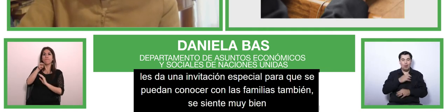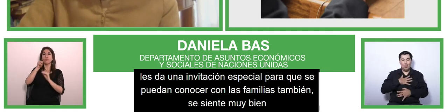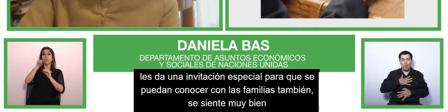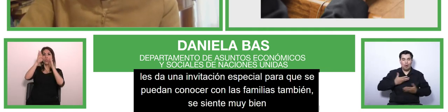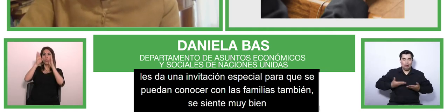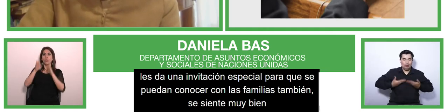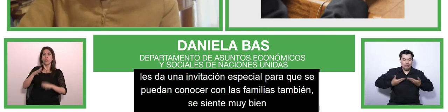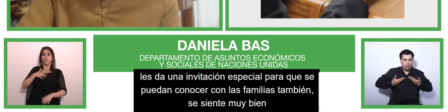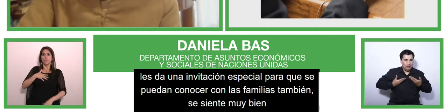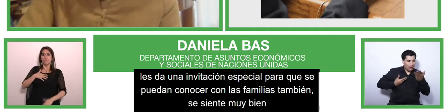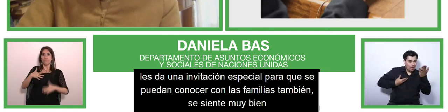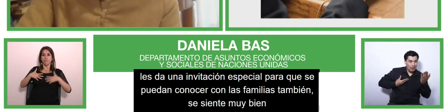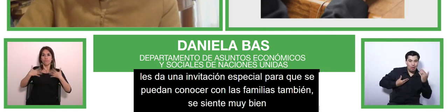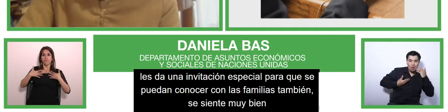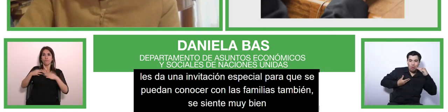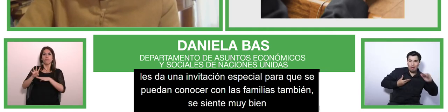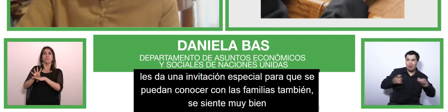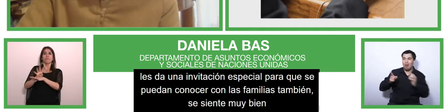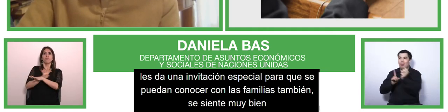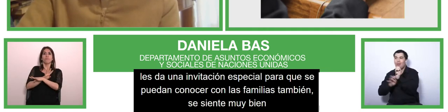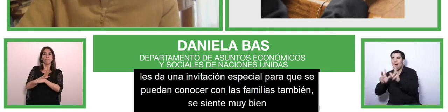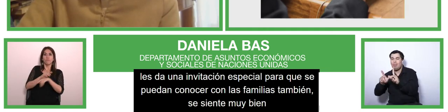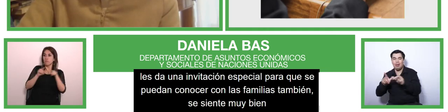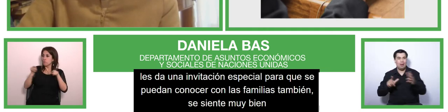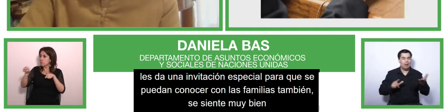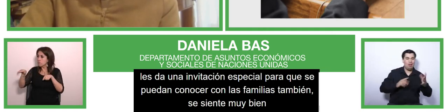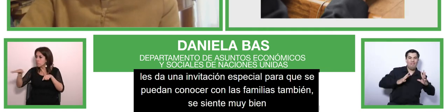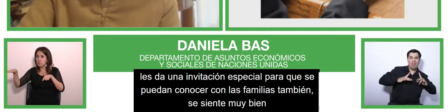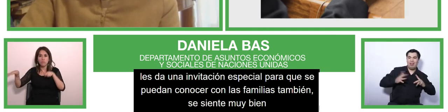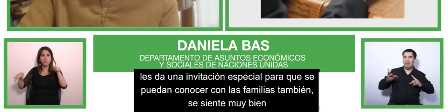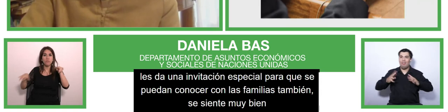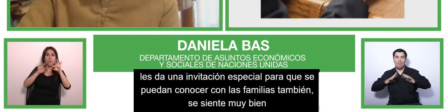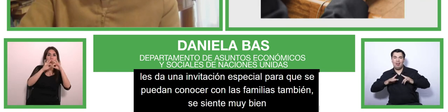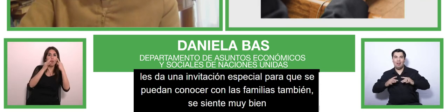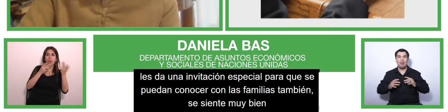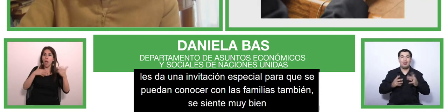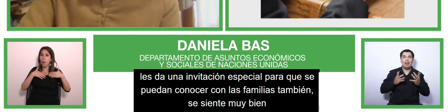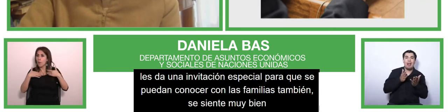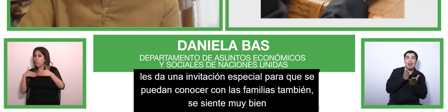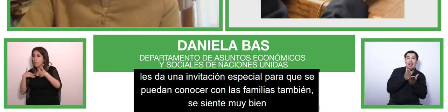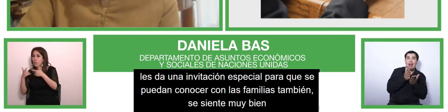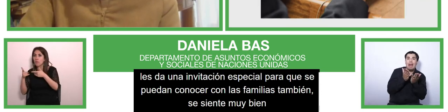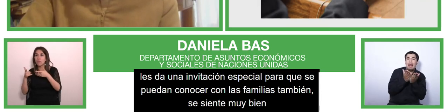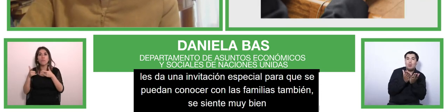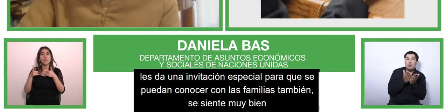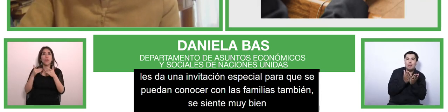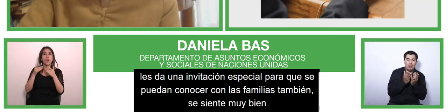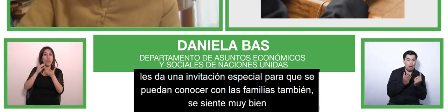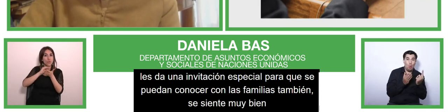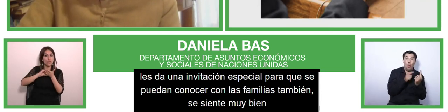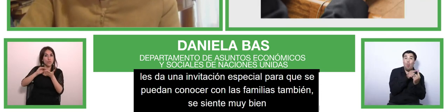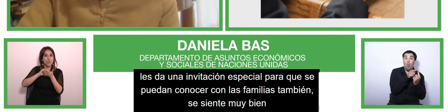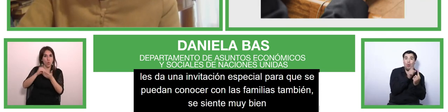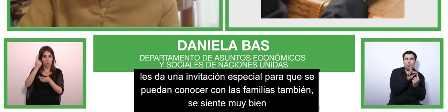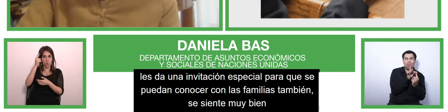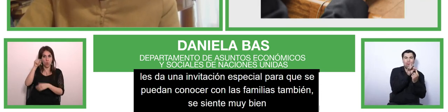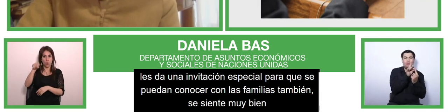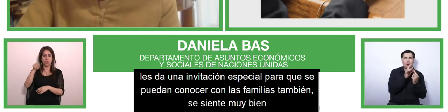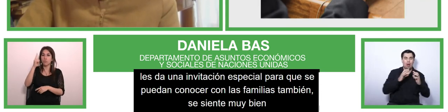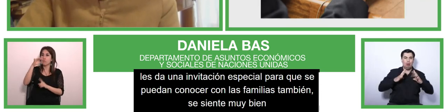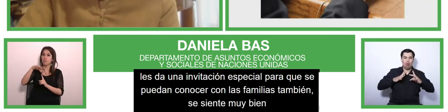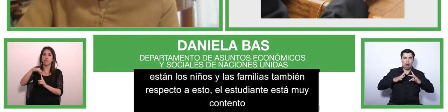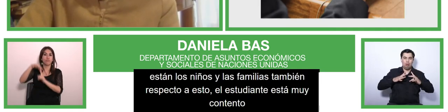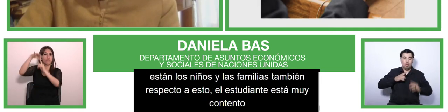and one student really summed it up when he told her hmm you and i we are going to have a great year